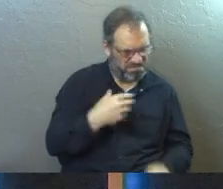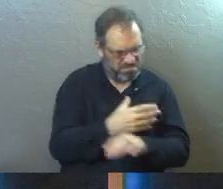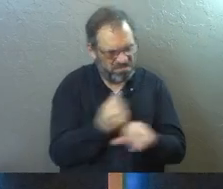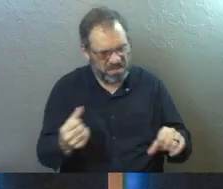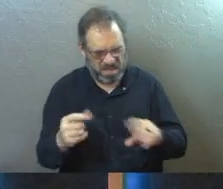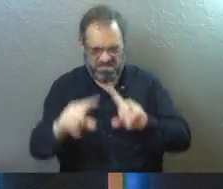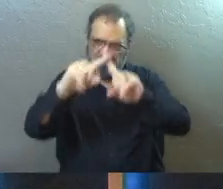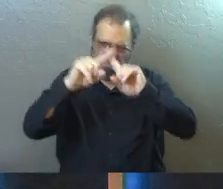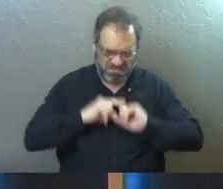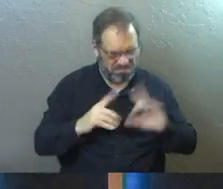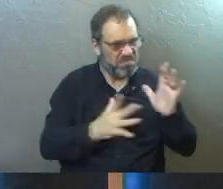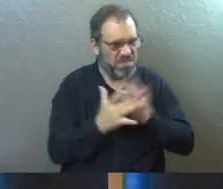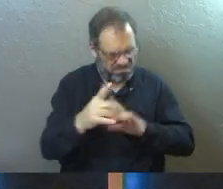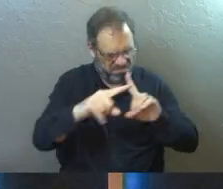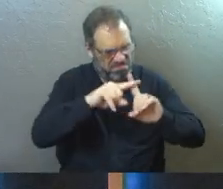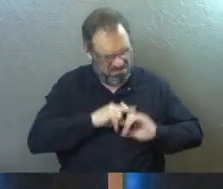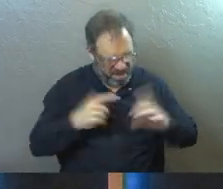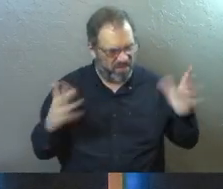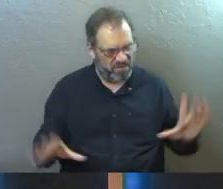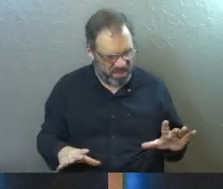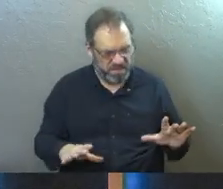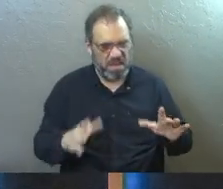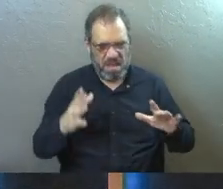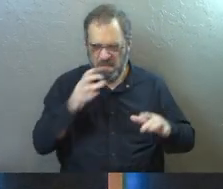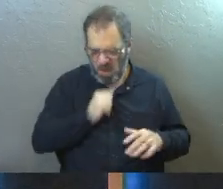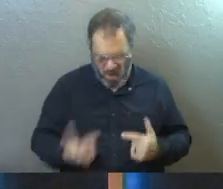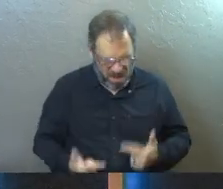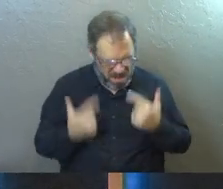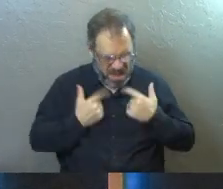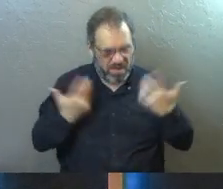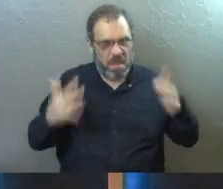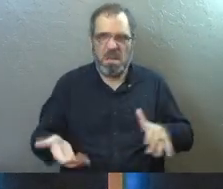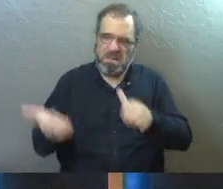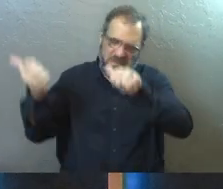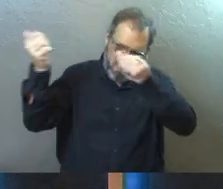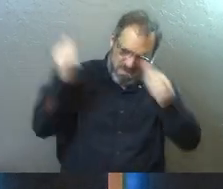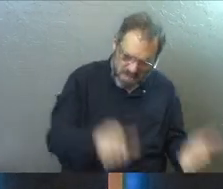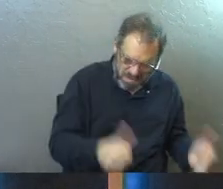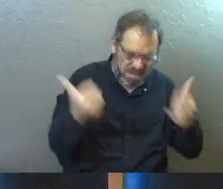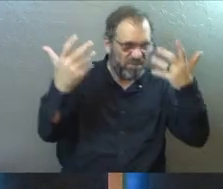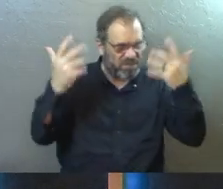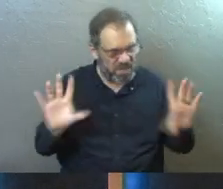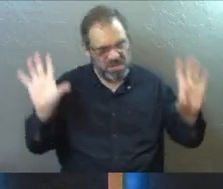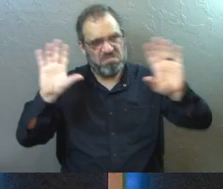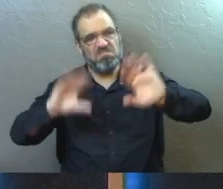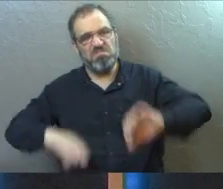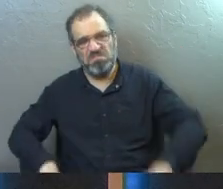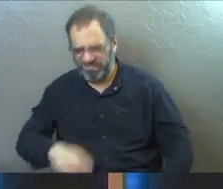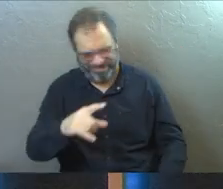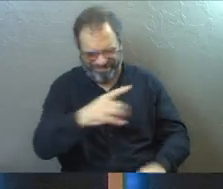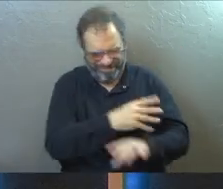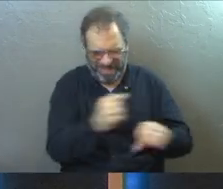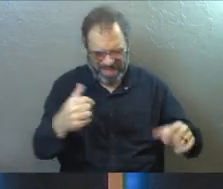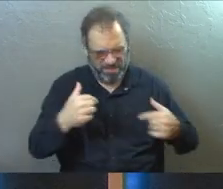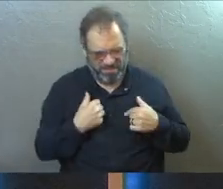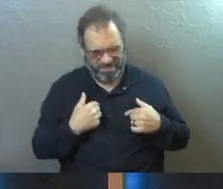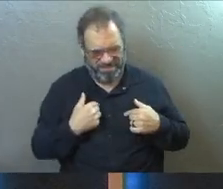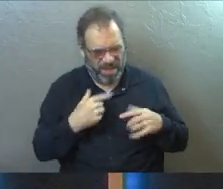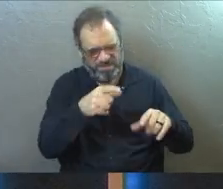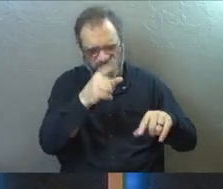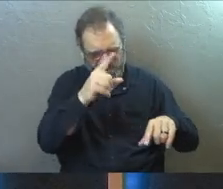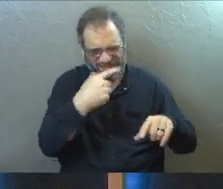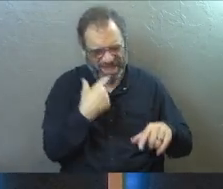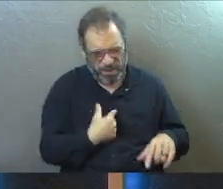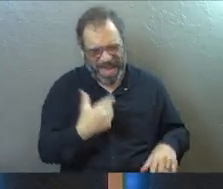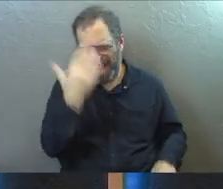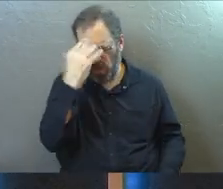I've been saved by the risen Jesus. I walked away from my old life, and I'm a baptized man. You can't say this to me because